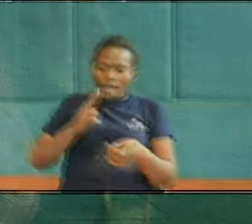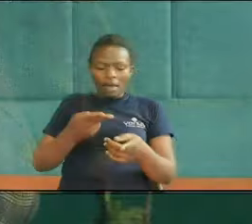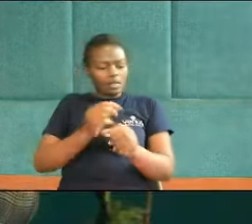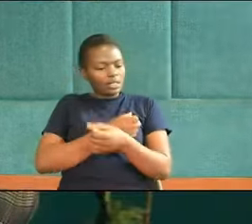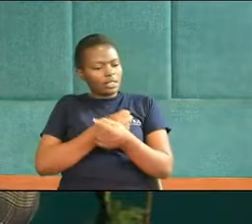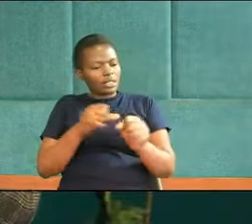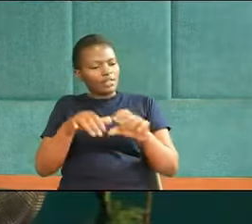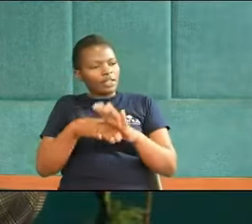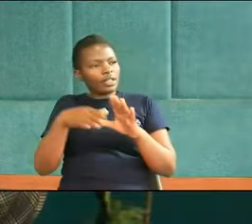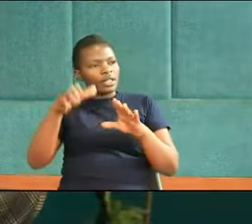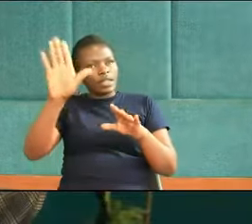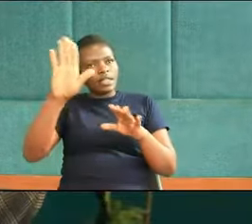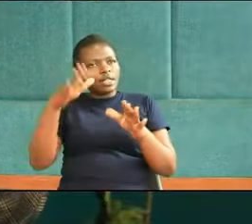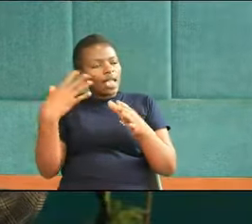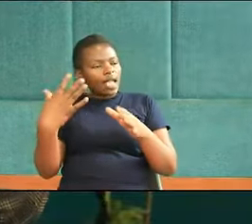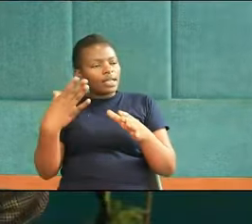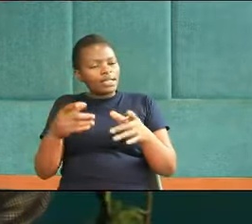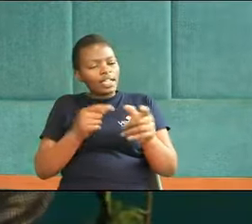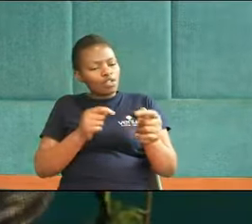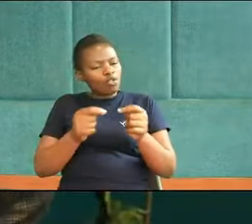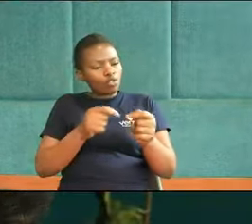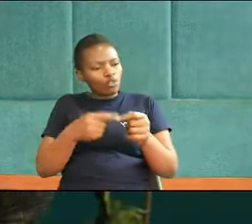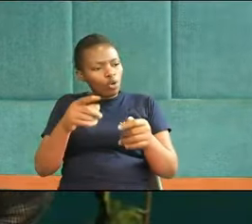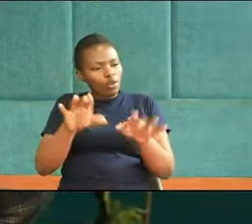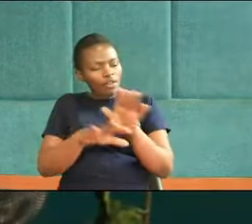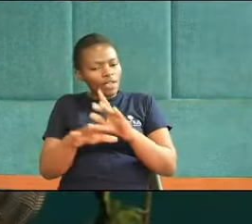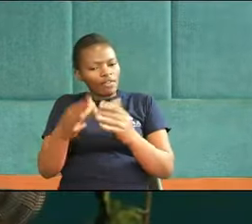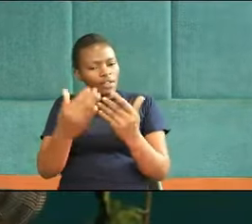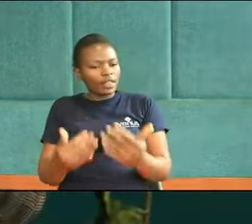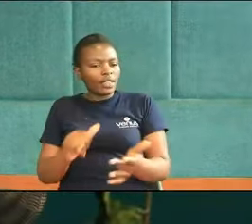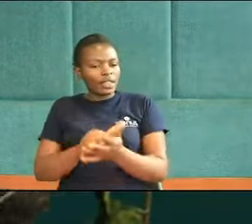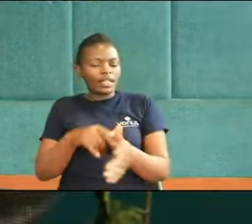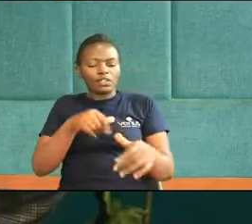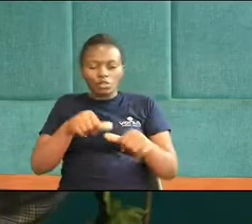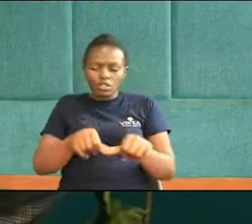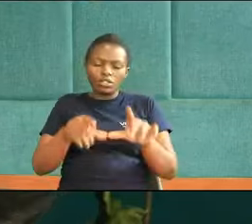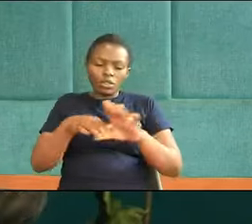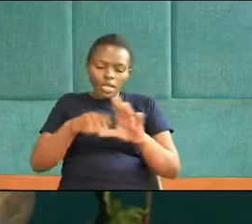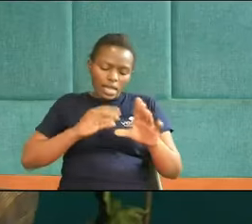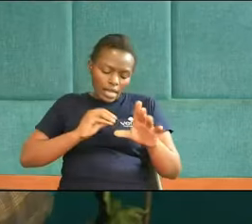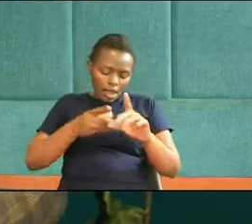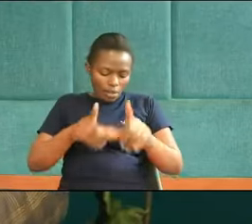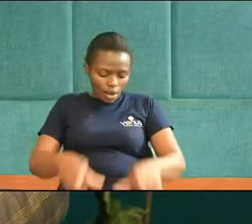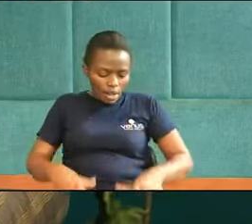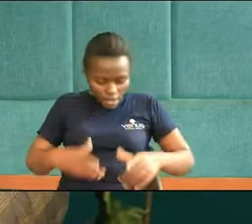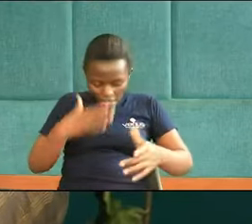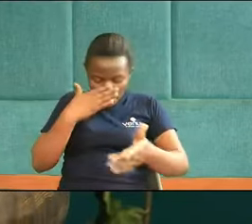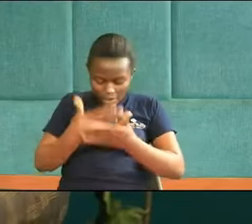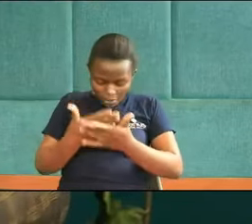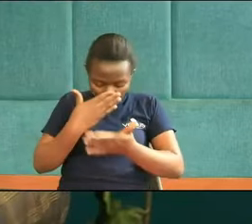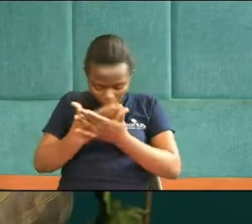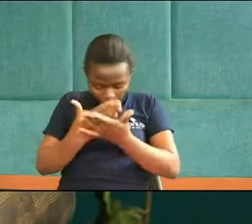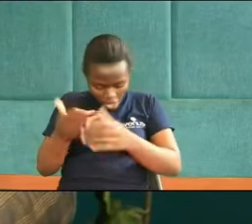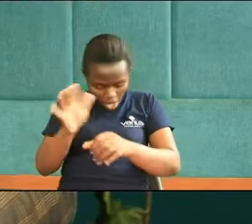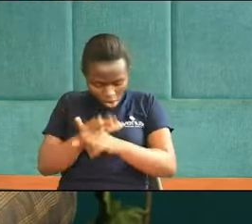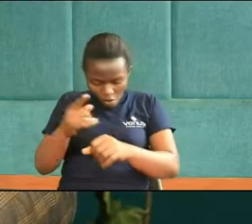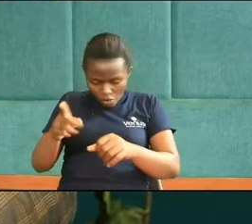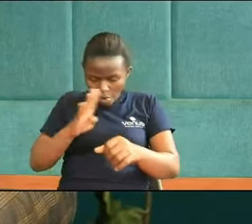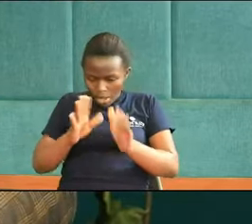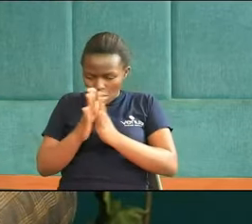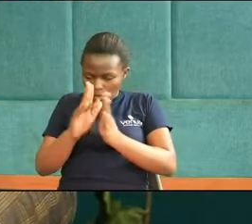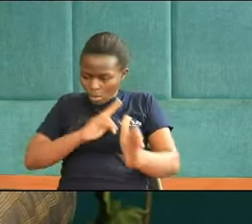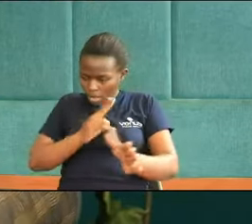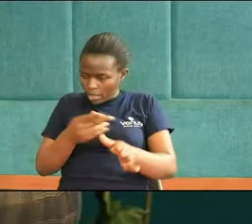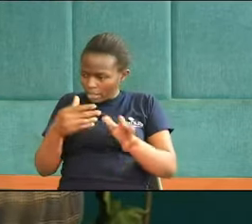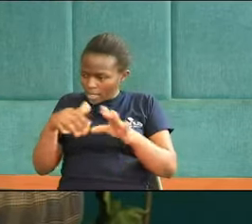safe In his hands And that he is in control Of everything that goes on Anyway Thank you so much For being with us During